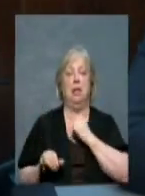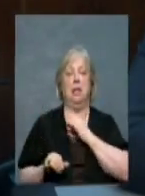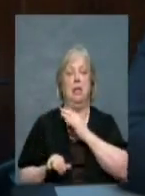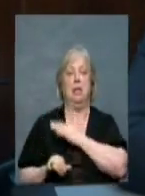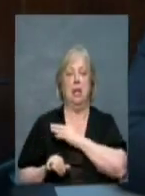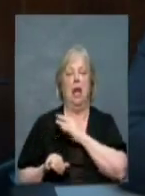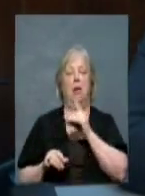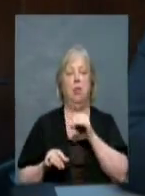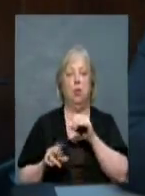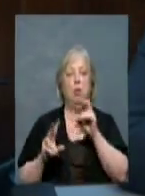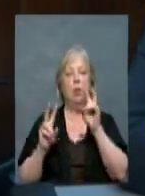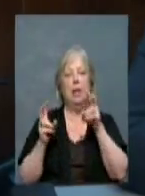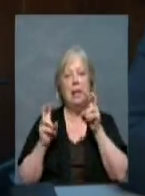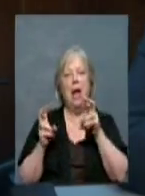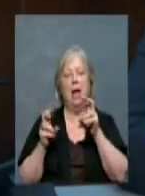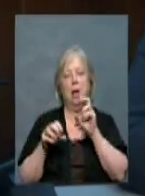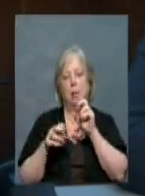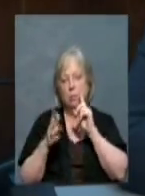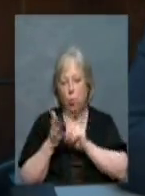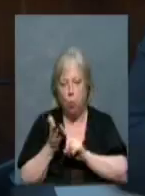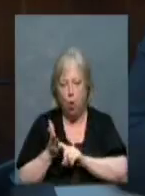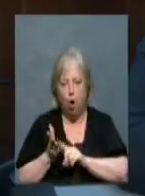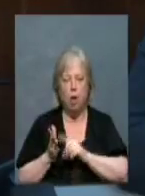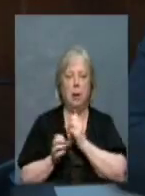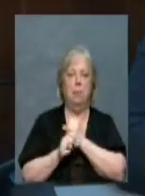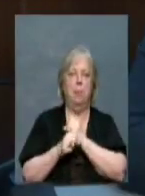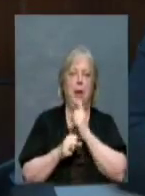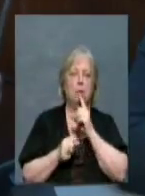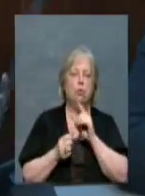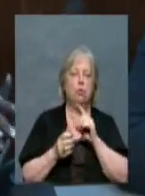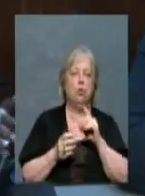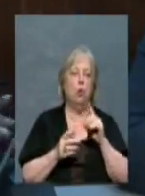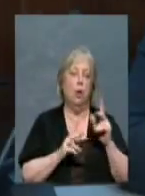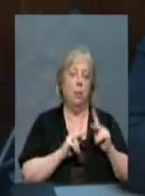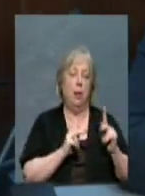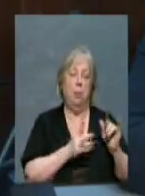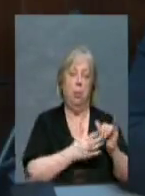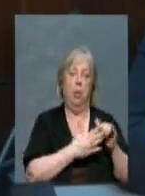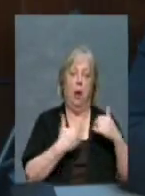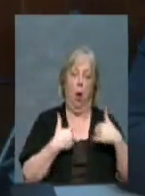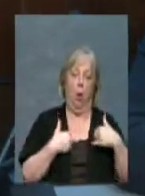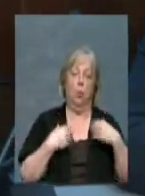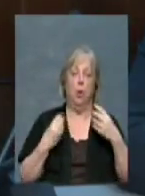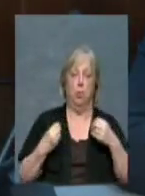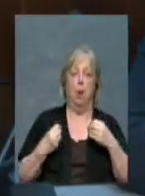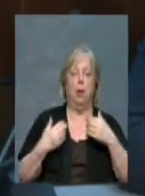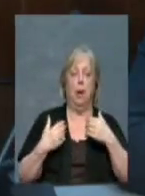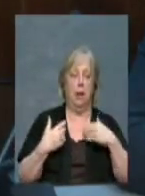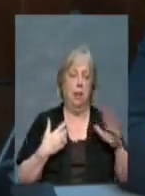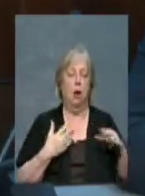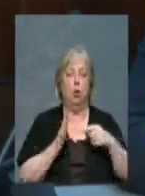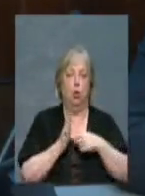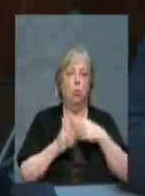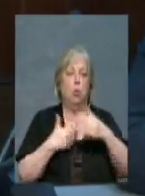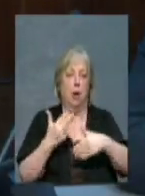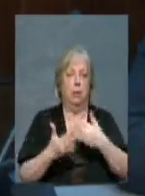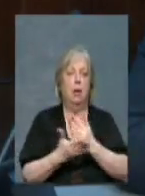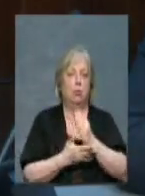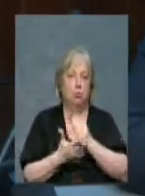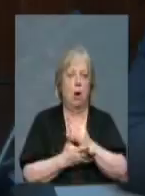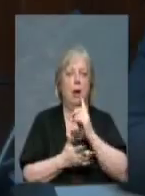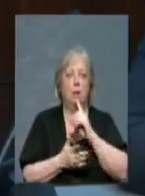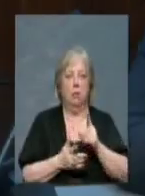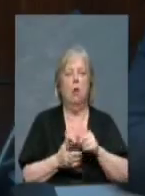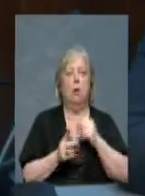do the title work and make sure that the due process rights of people who own property are at least recognized. And so